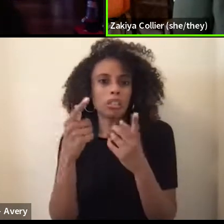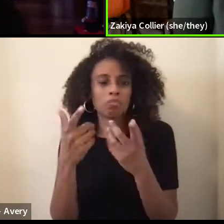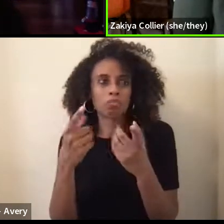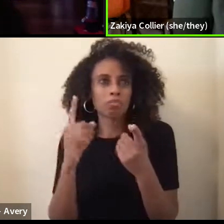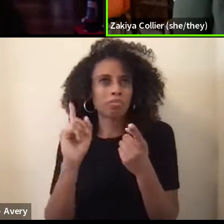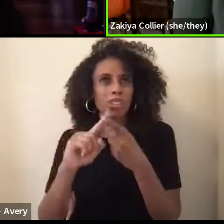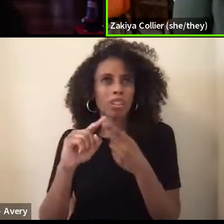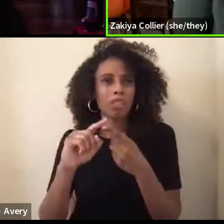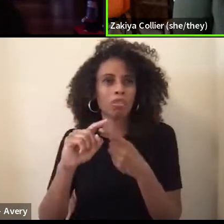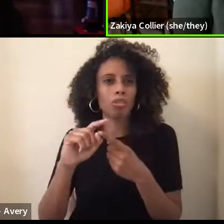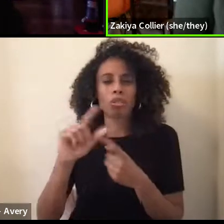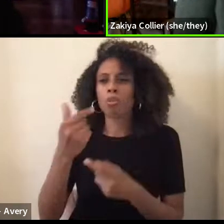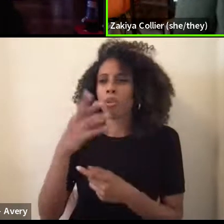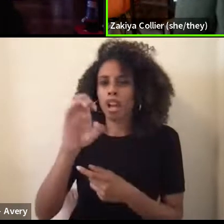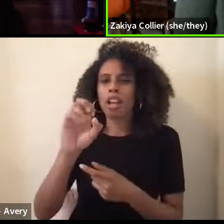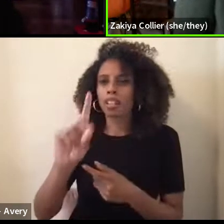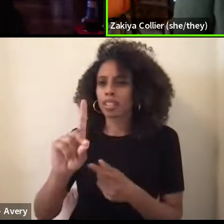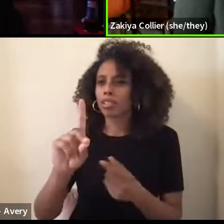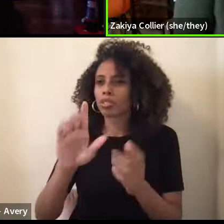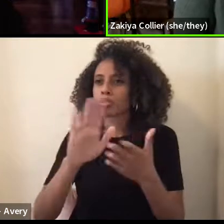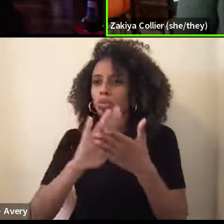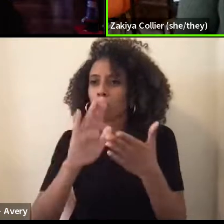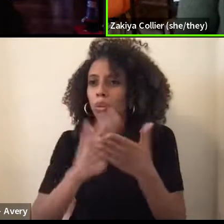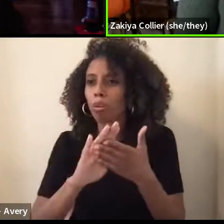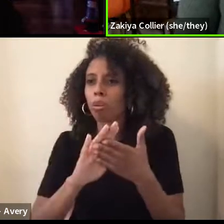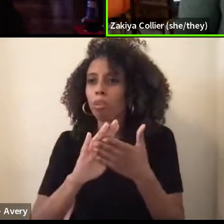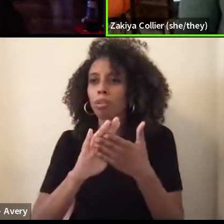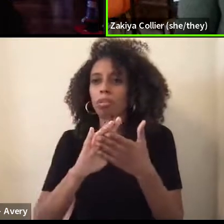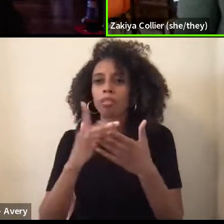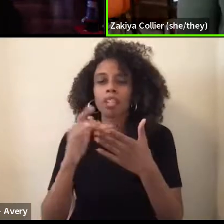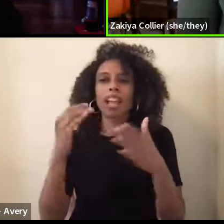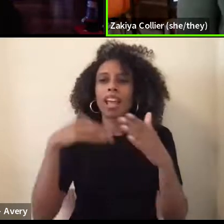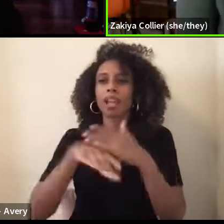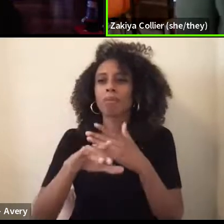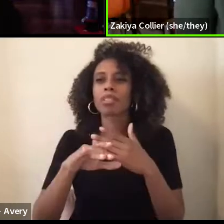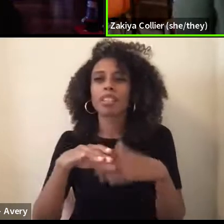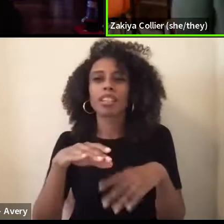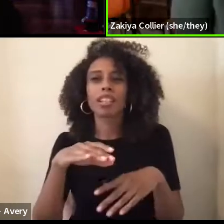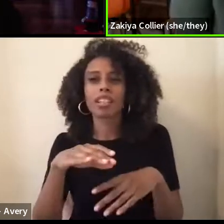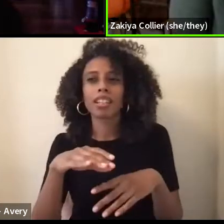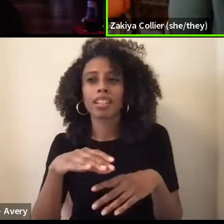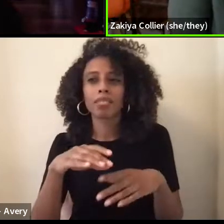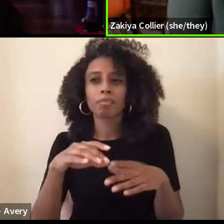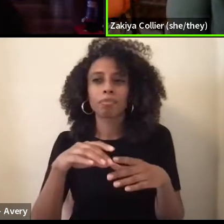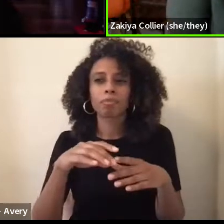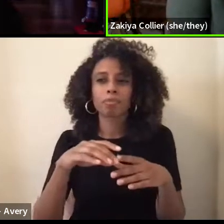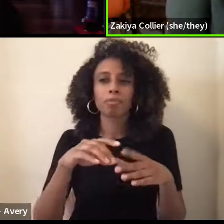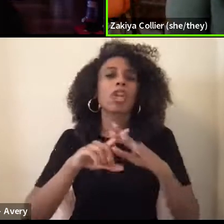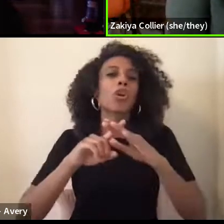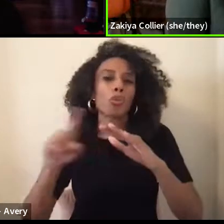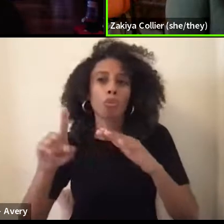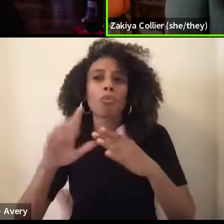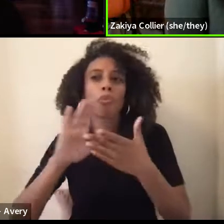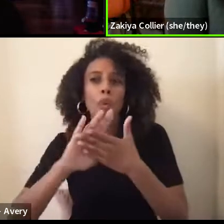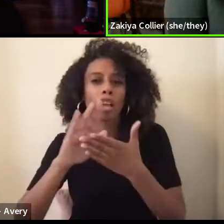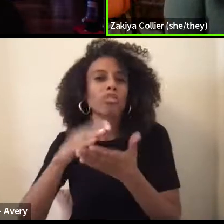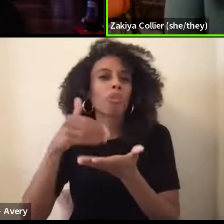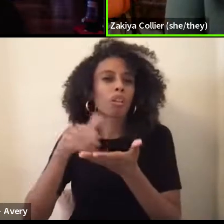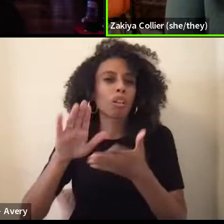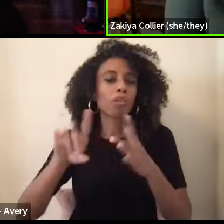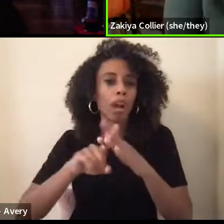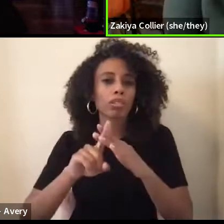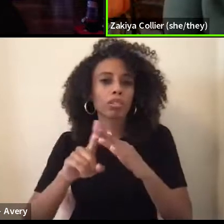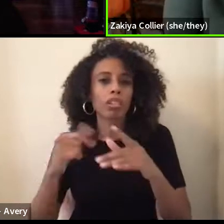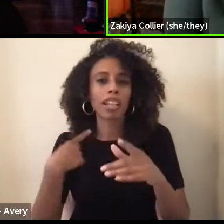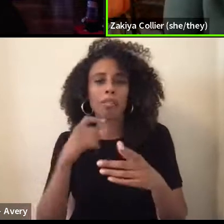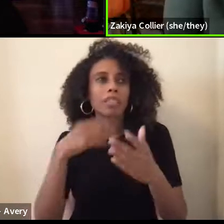from what I recall, like fleeting and like just in a text and it wasn't sort of a discussion, um, or like something